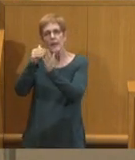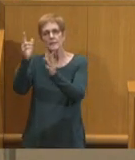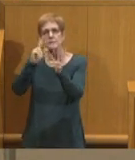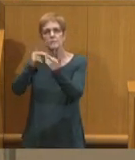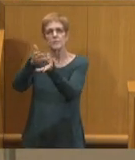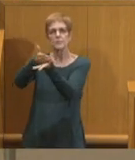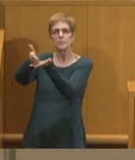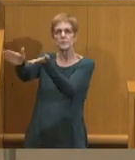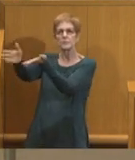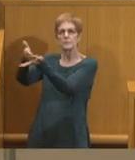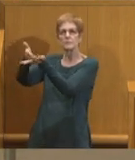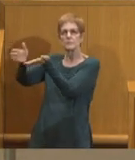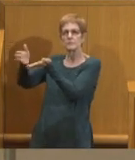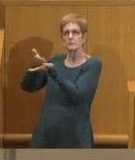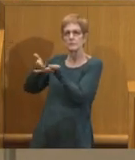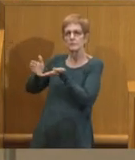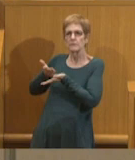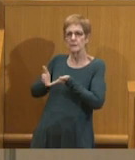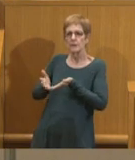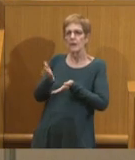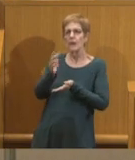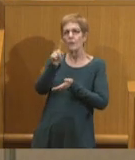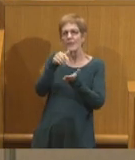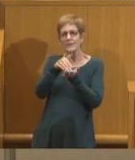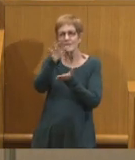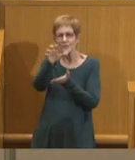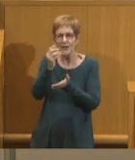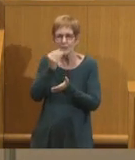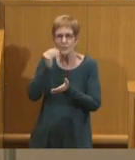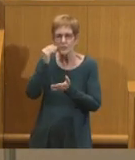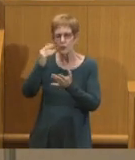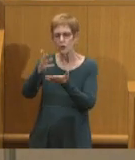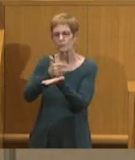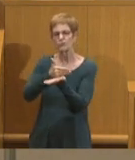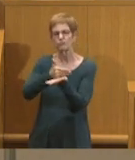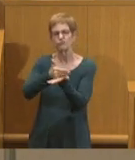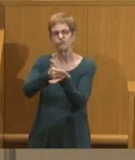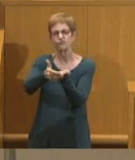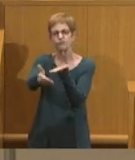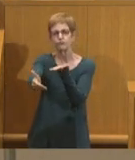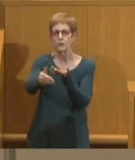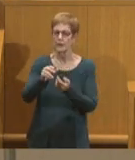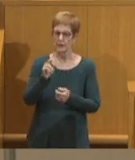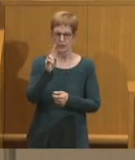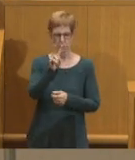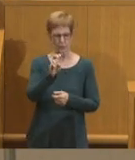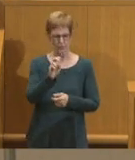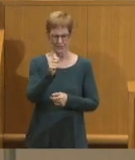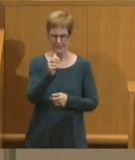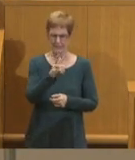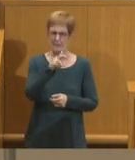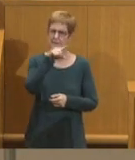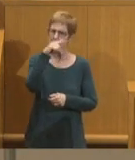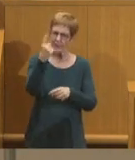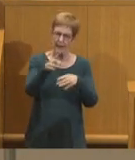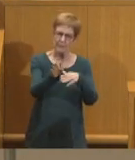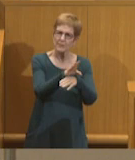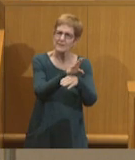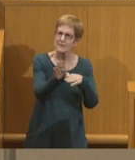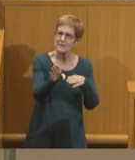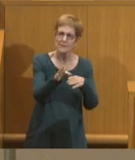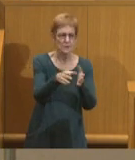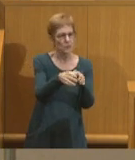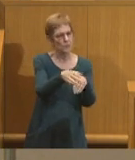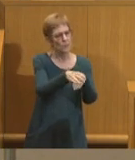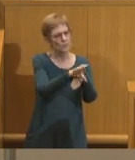were displaced. Nearly 1,500 homes were demolished and 216 black businesses were